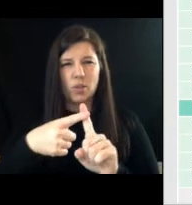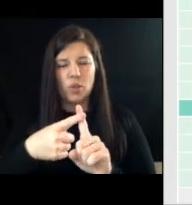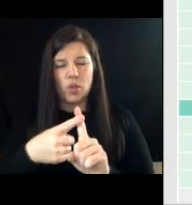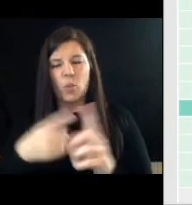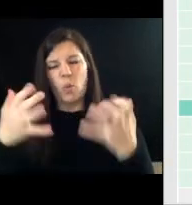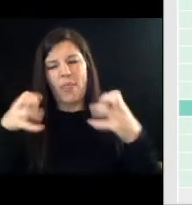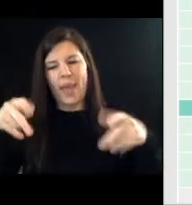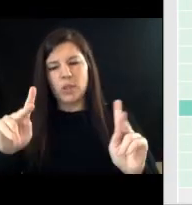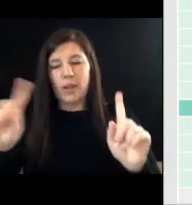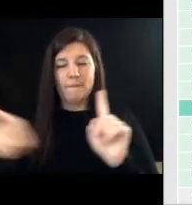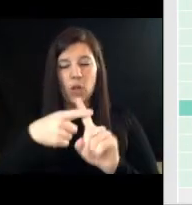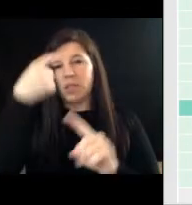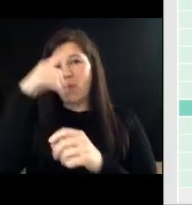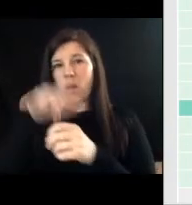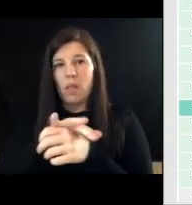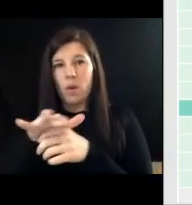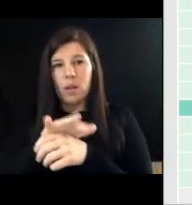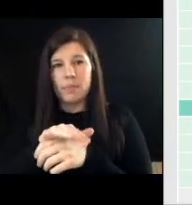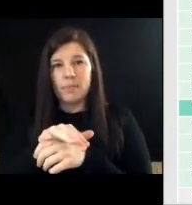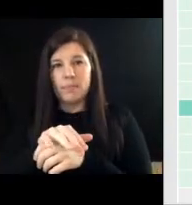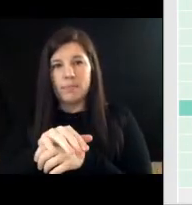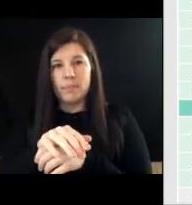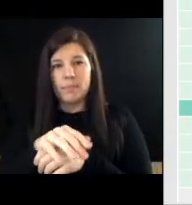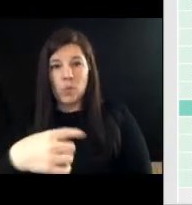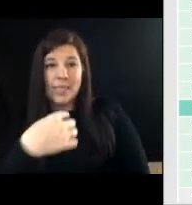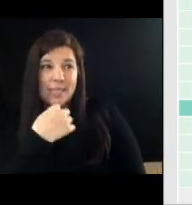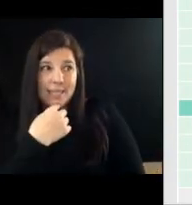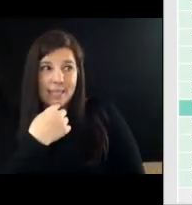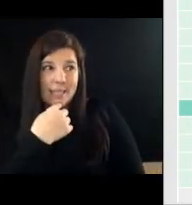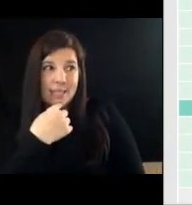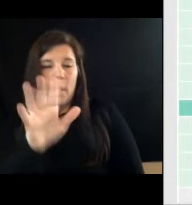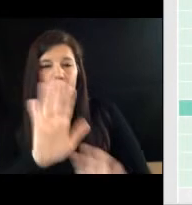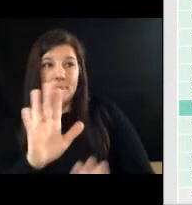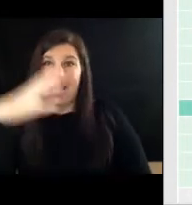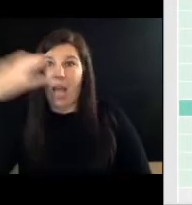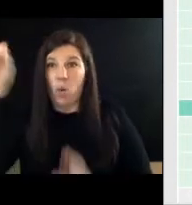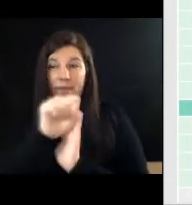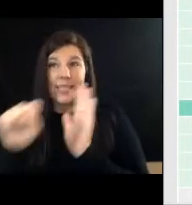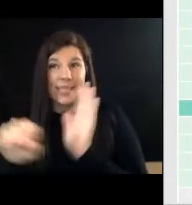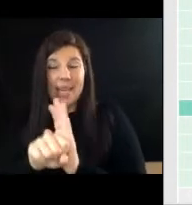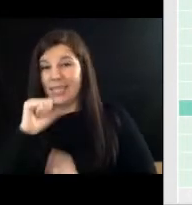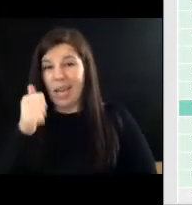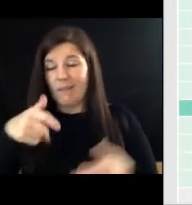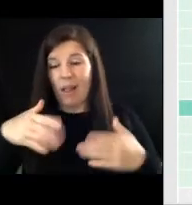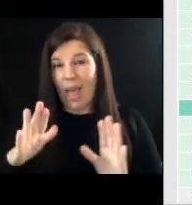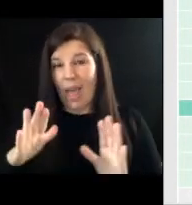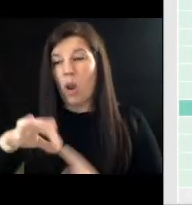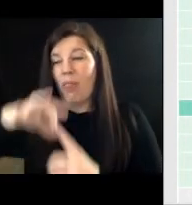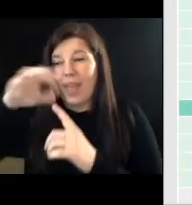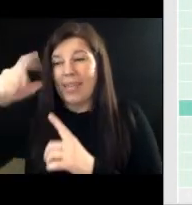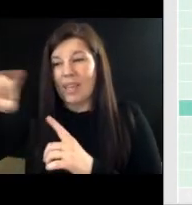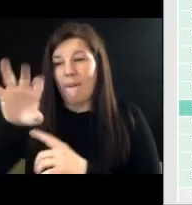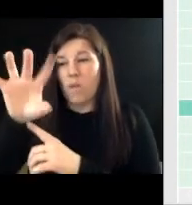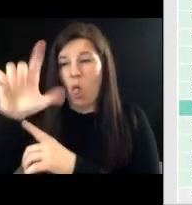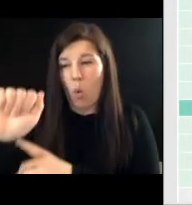people are not eligible unless they're florida state certified firefighters so it would only be state of florida certified